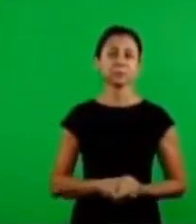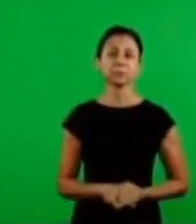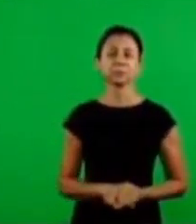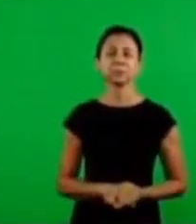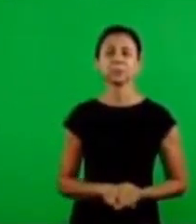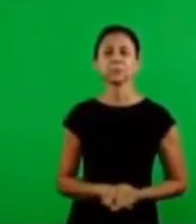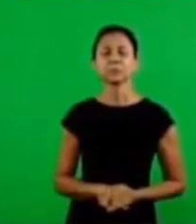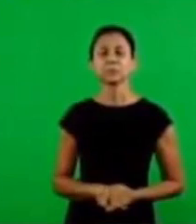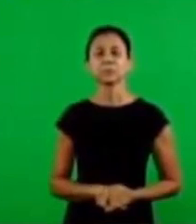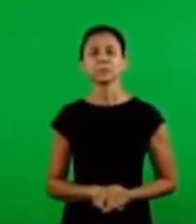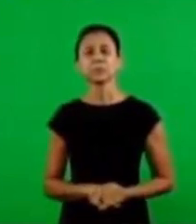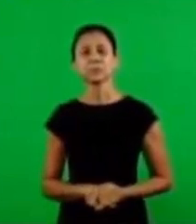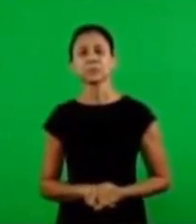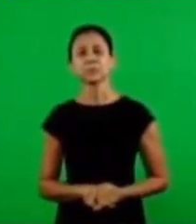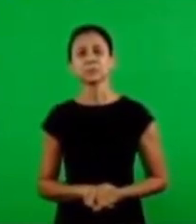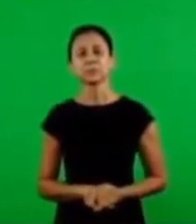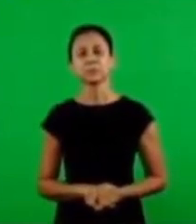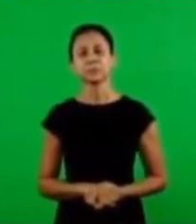we have